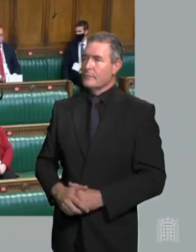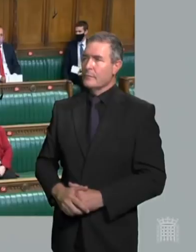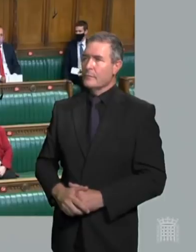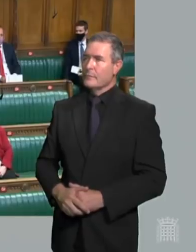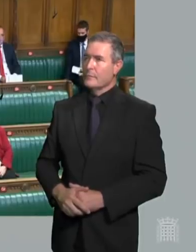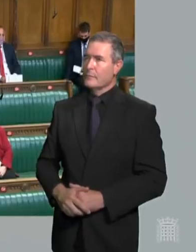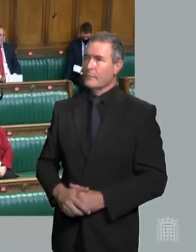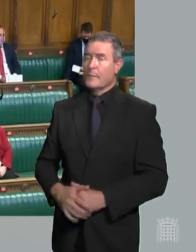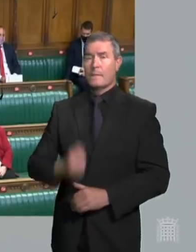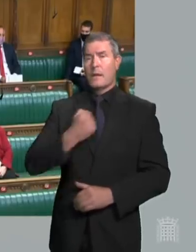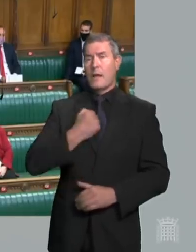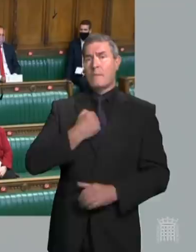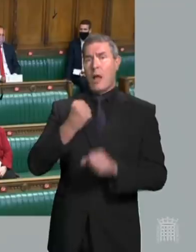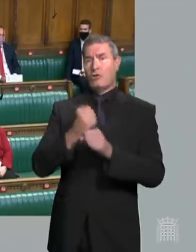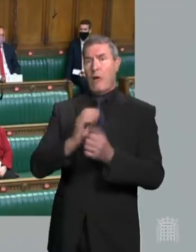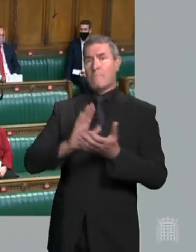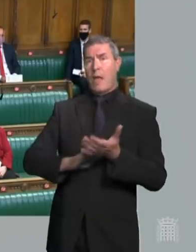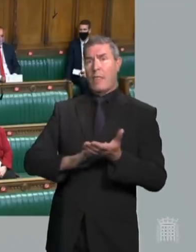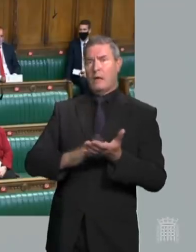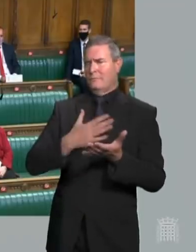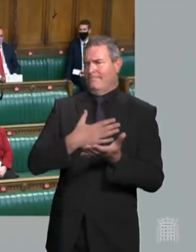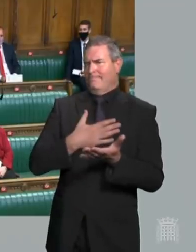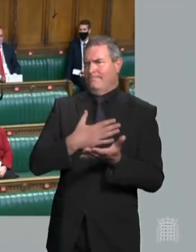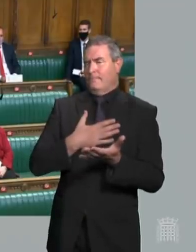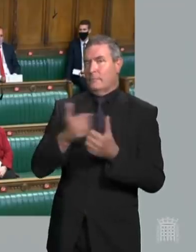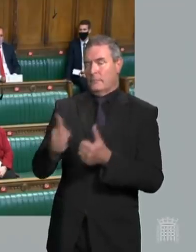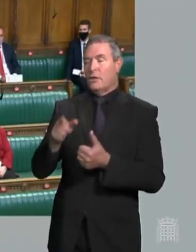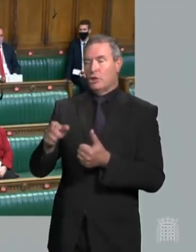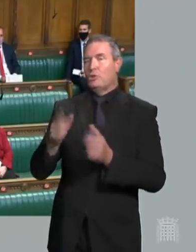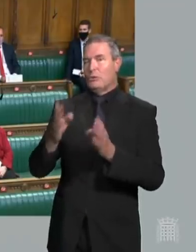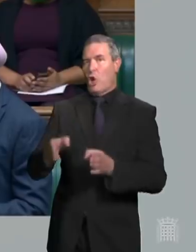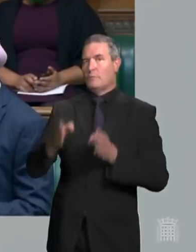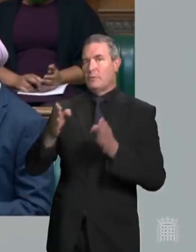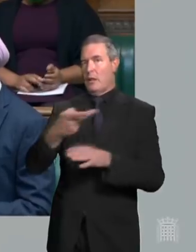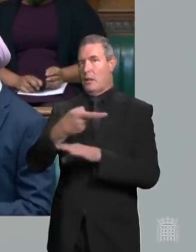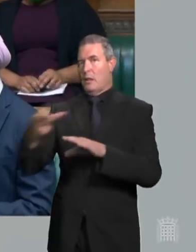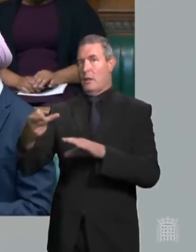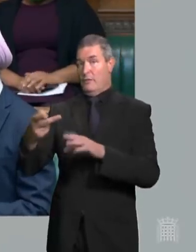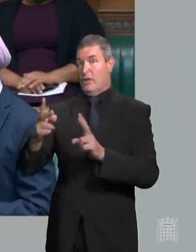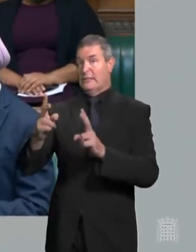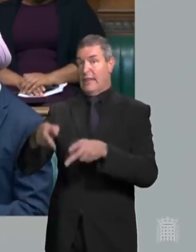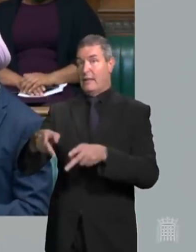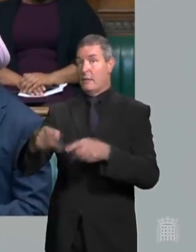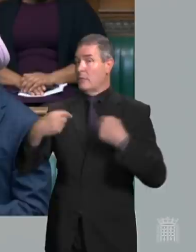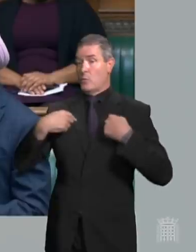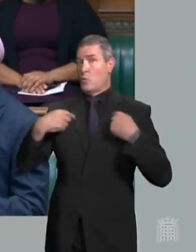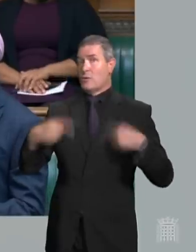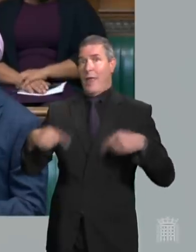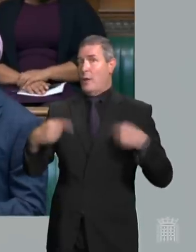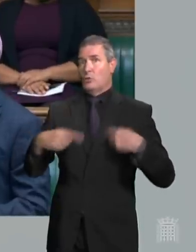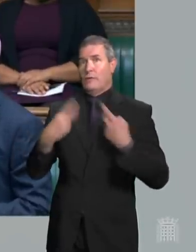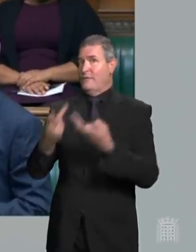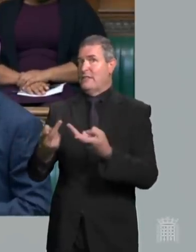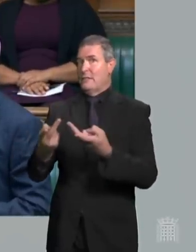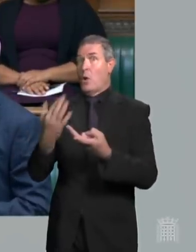Speaker my grandmother whom I love daily was lying on a hospital deathbed and none of us were allowed to be there to